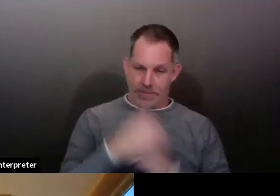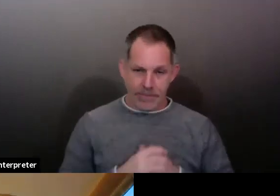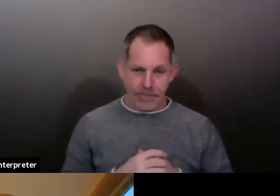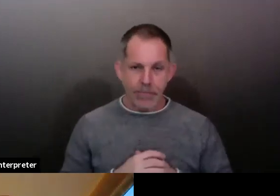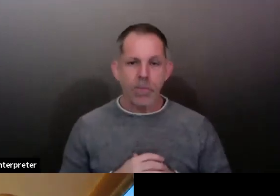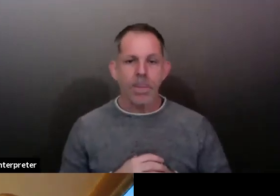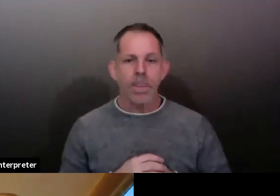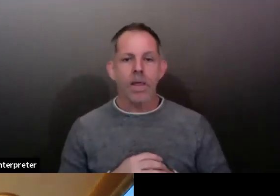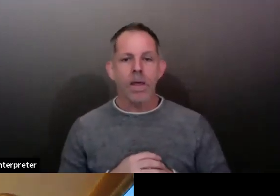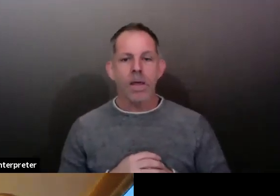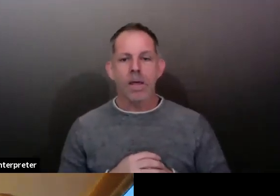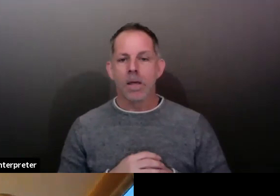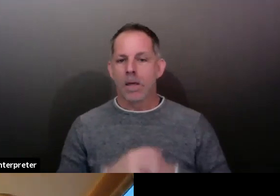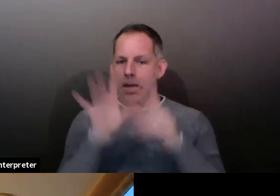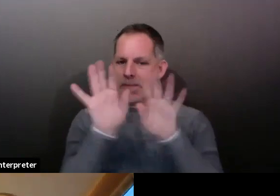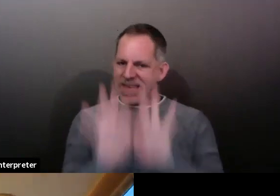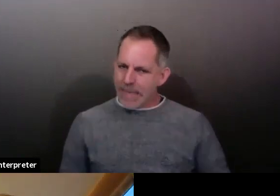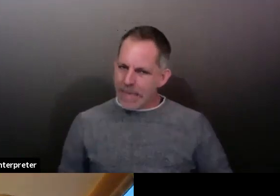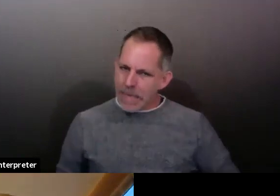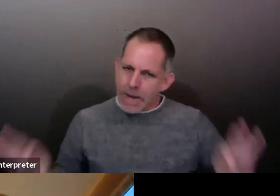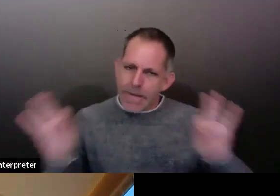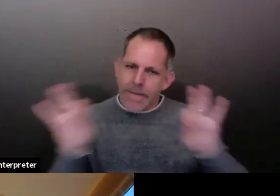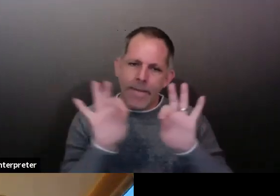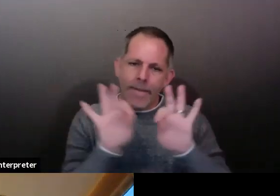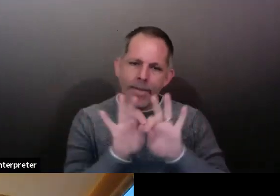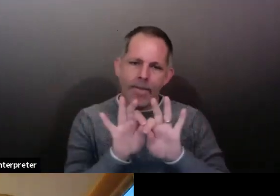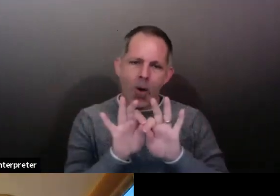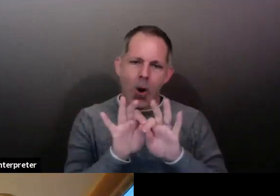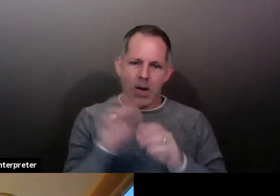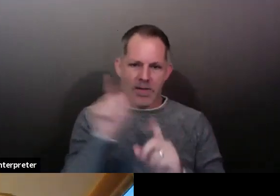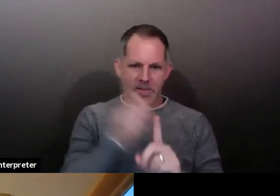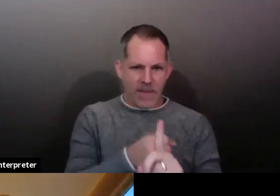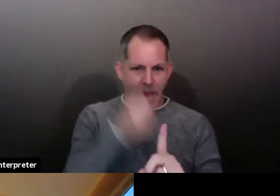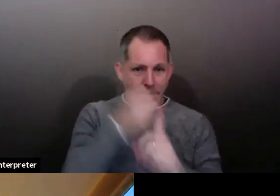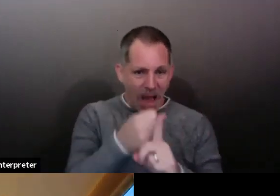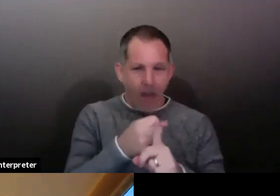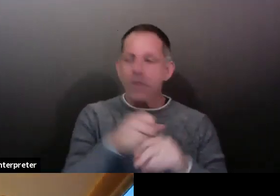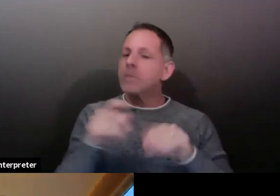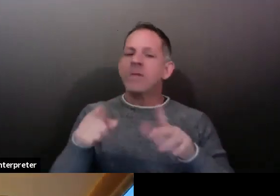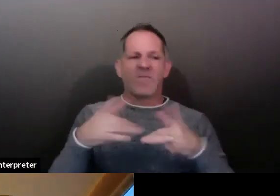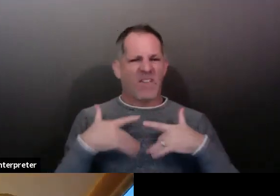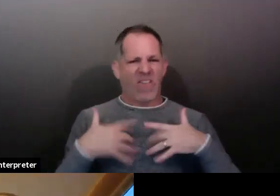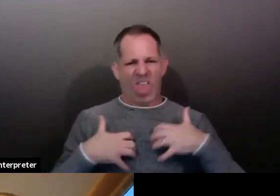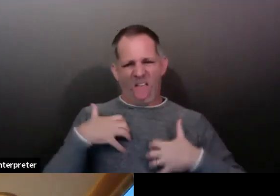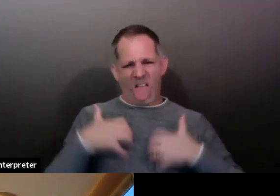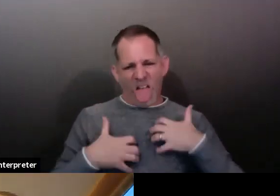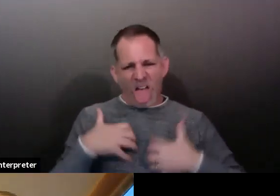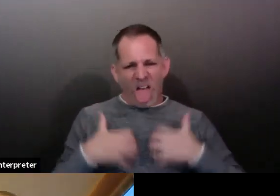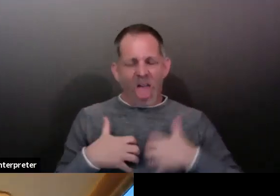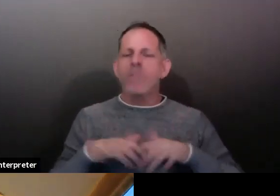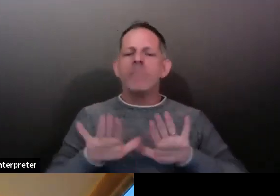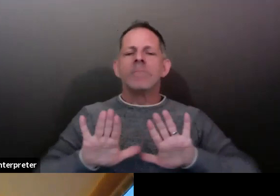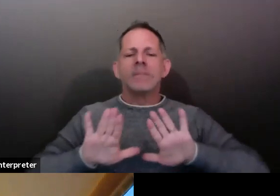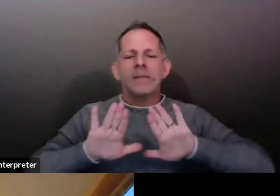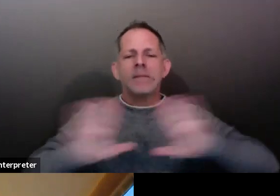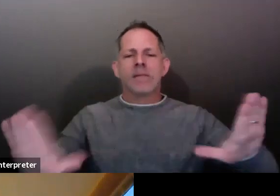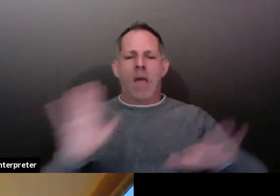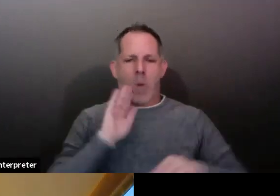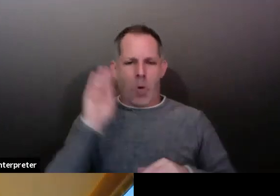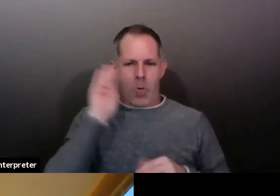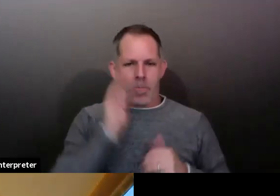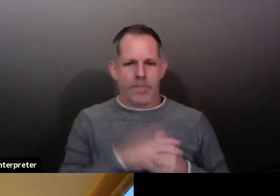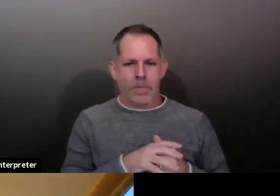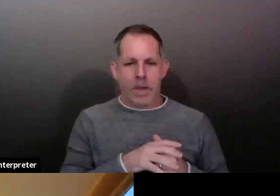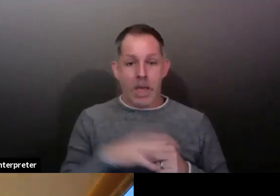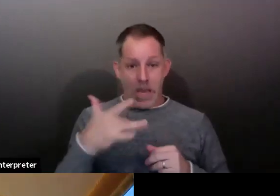the cases and contacts stay out of circulation and if the contacts get tested and then we and then we, those who are infected, we find their